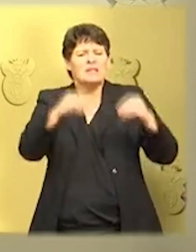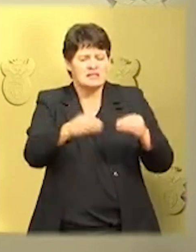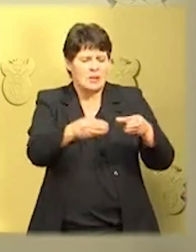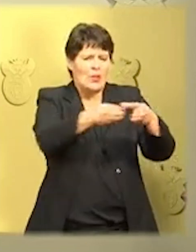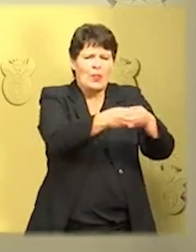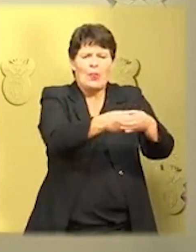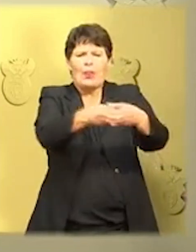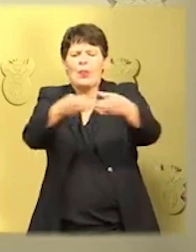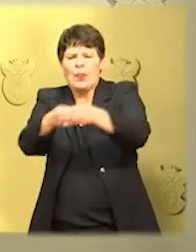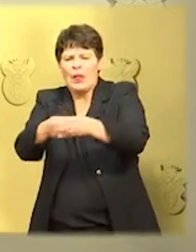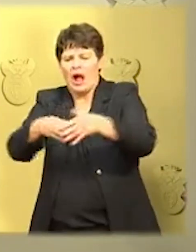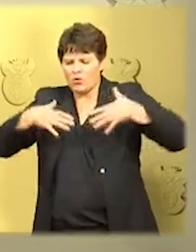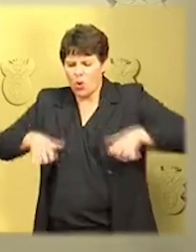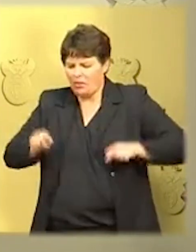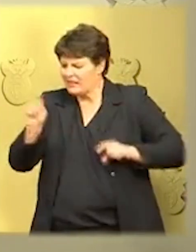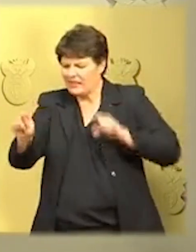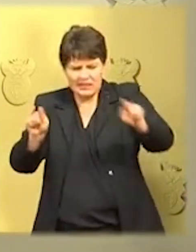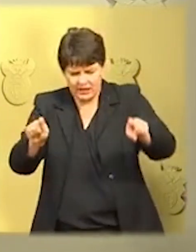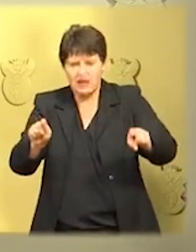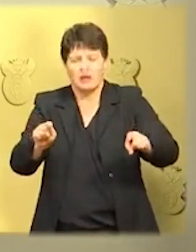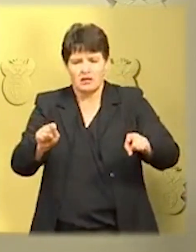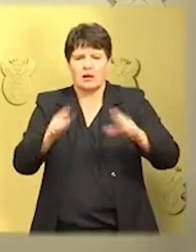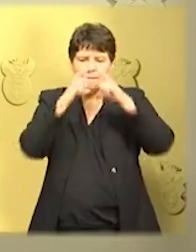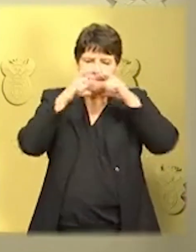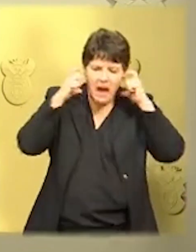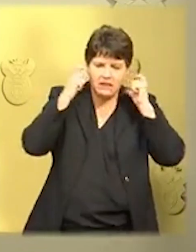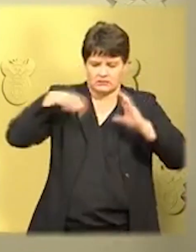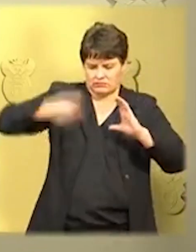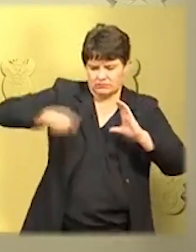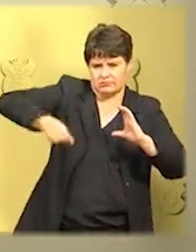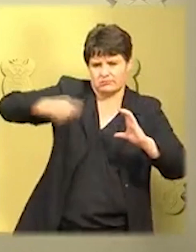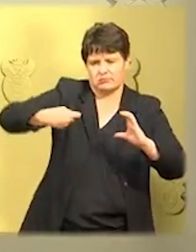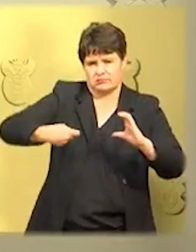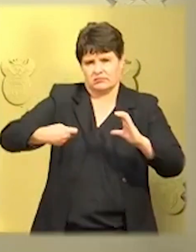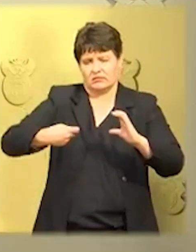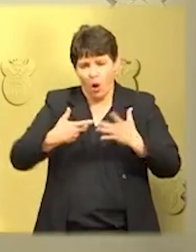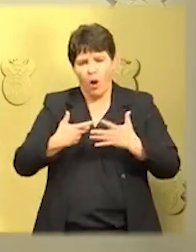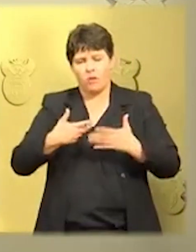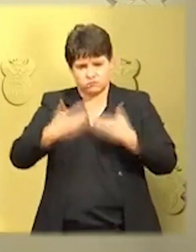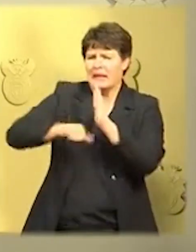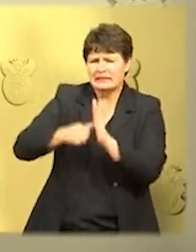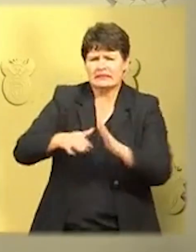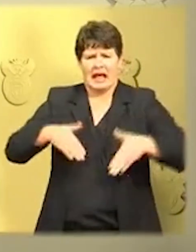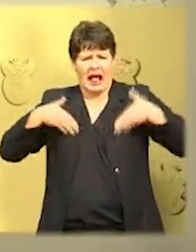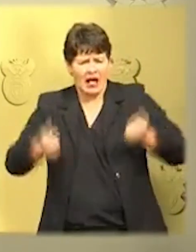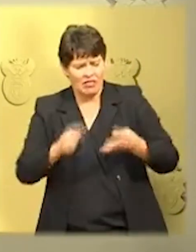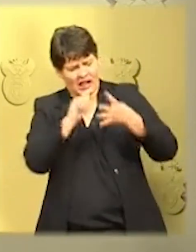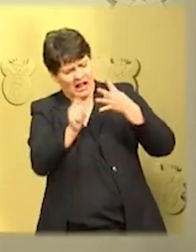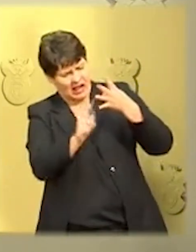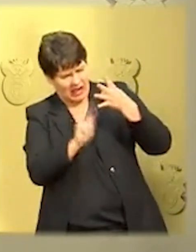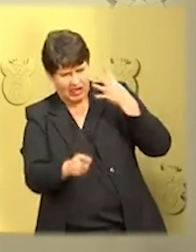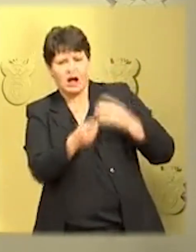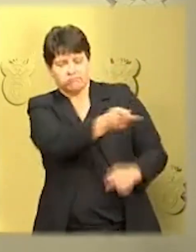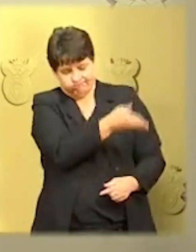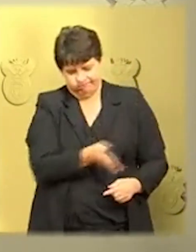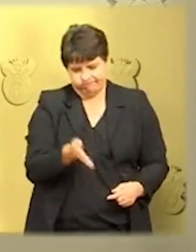are gearing up to produce these masks on a mask scale. This